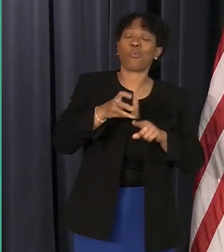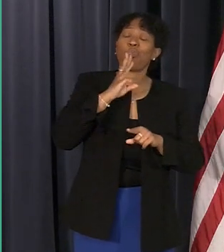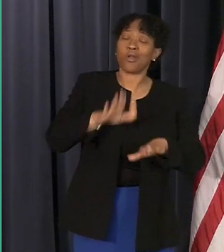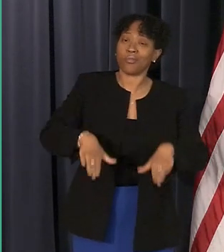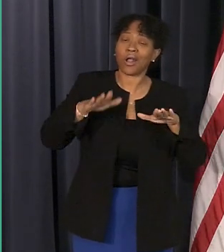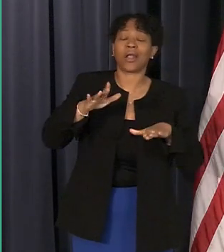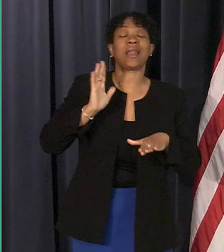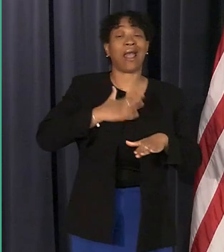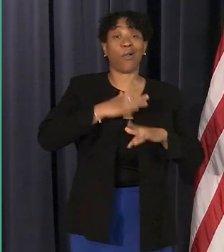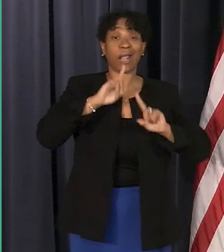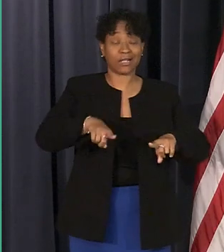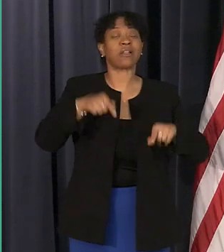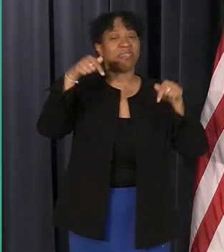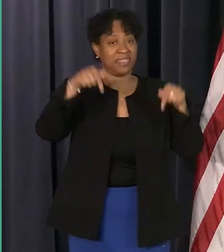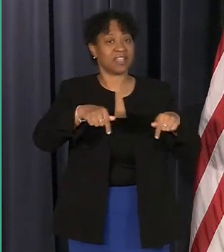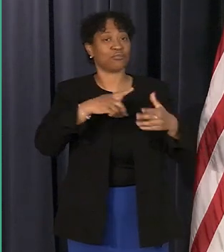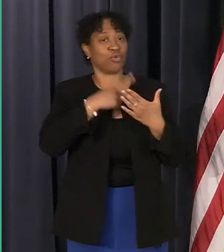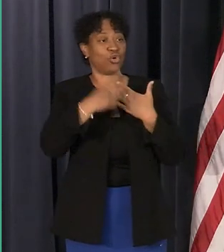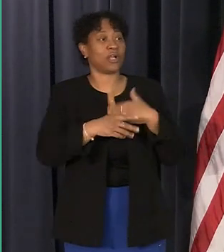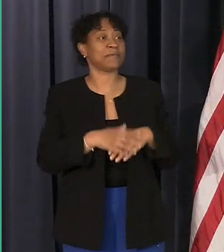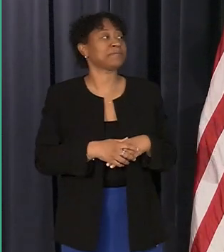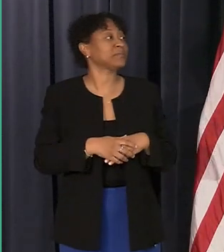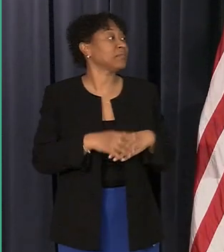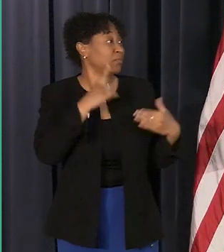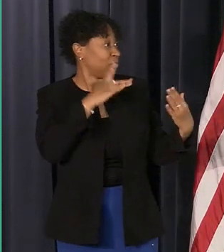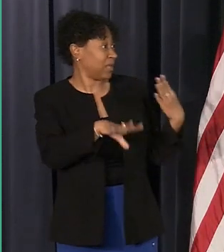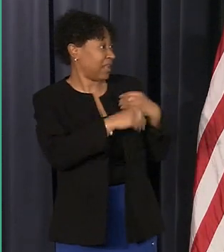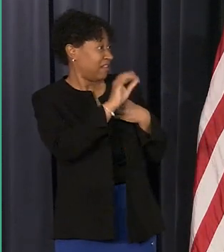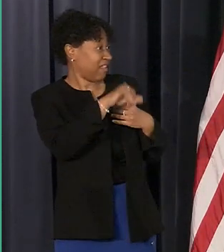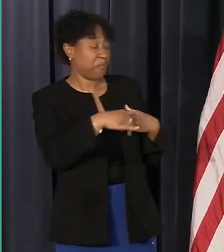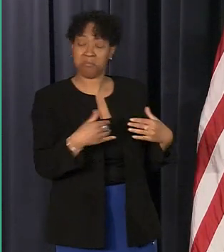thank you i don't know if you'd like to add to that